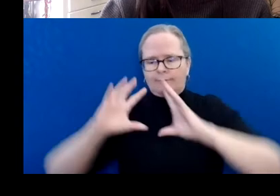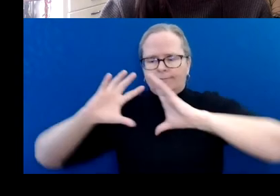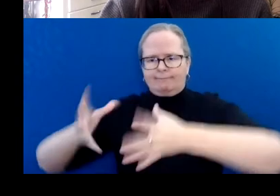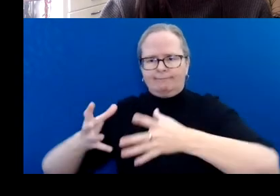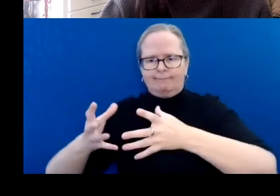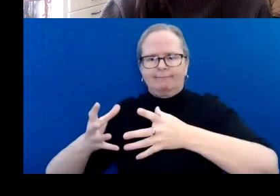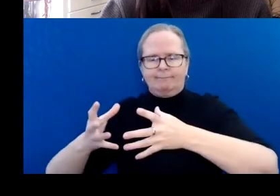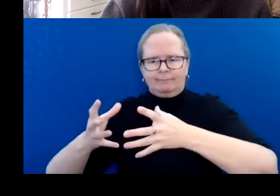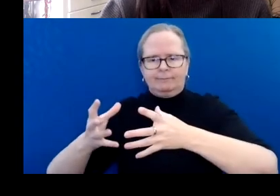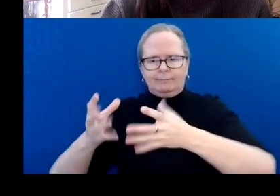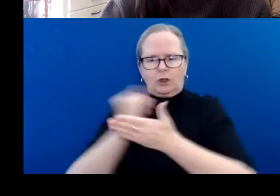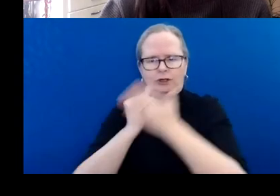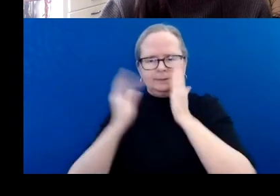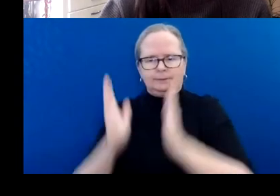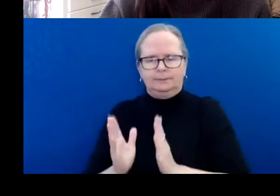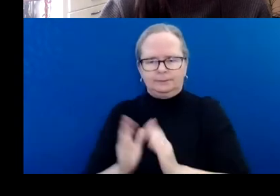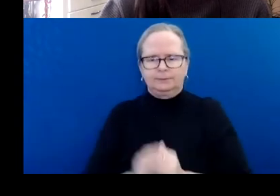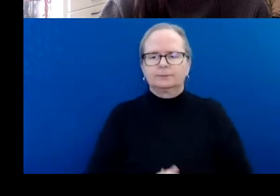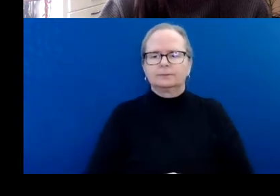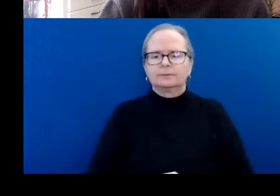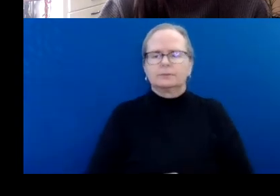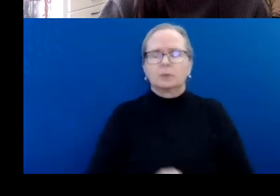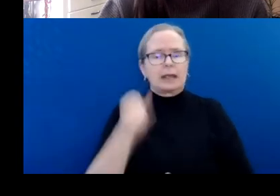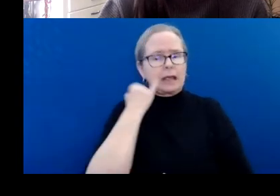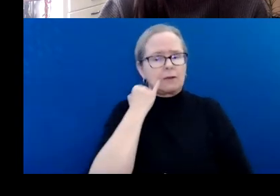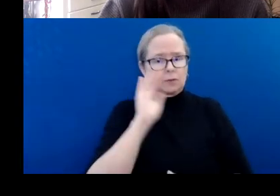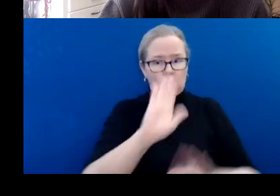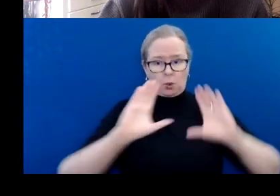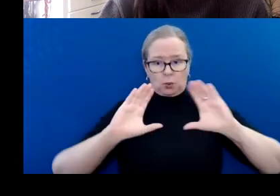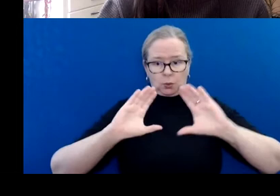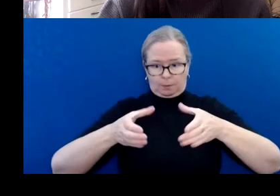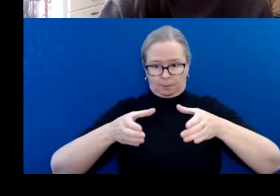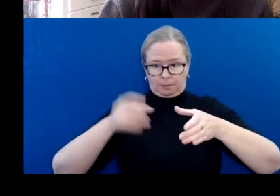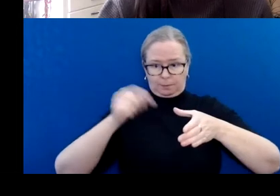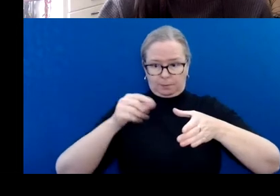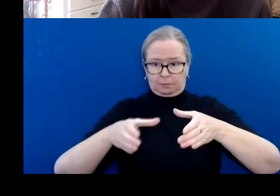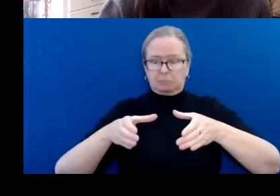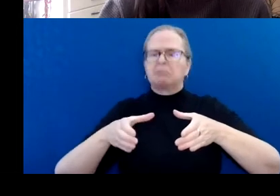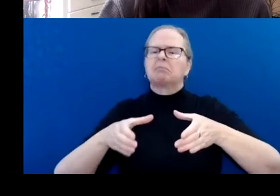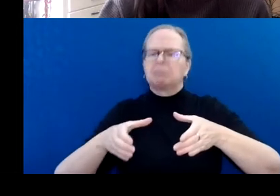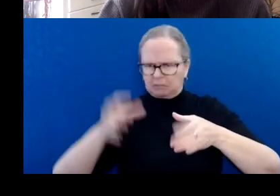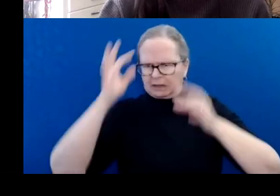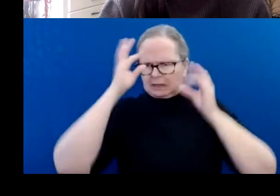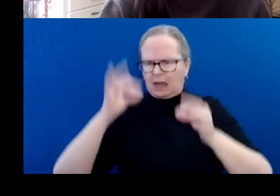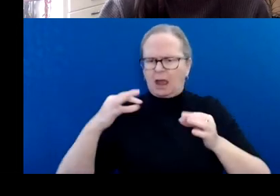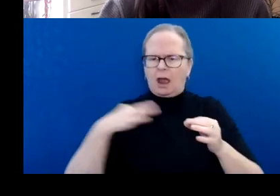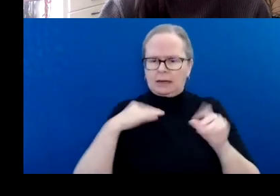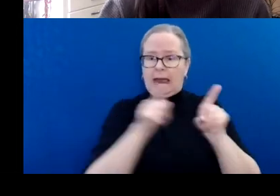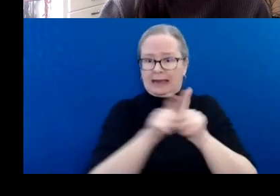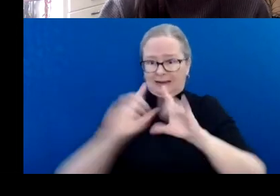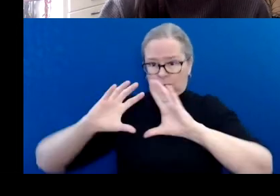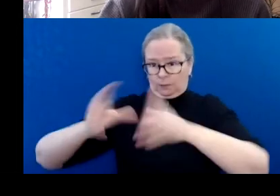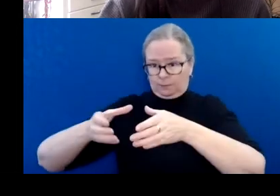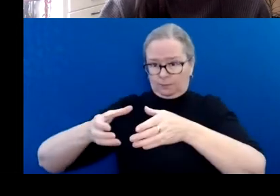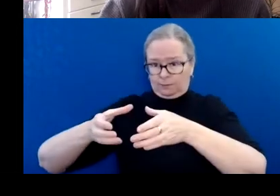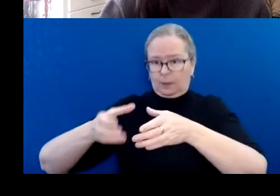If a collective chooses to apply as a collective, they'll be subject to the same $5,000